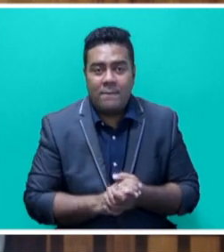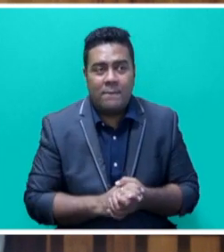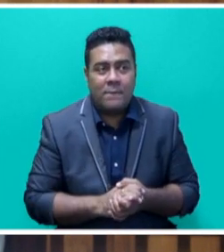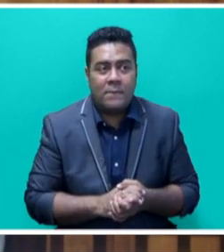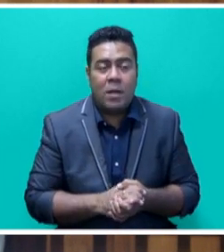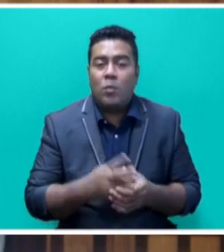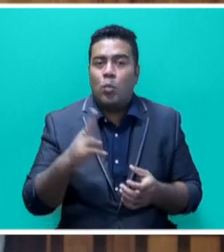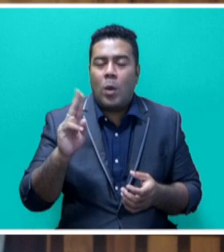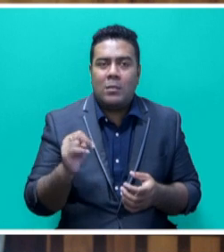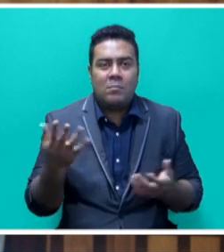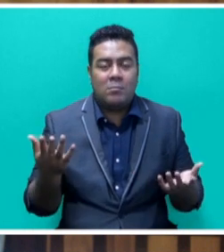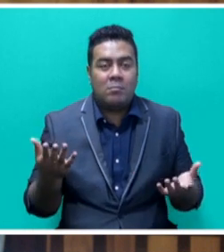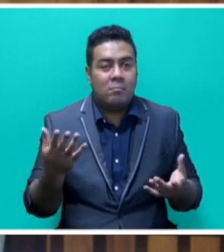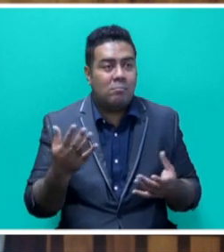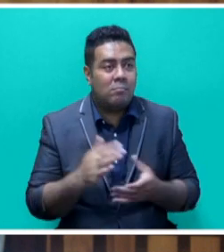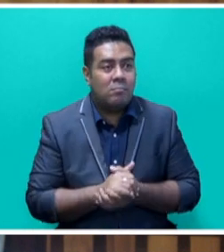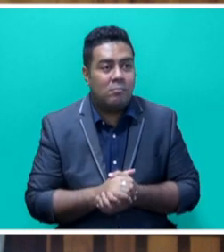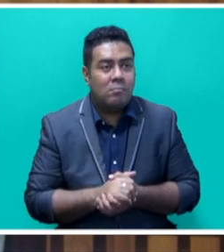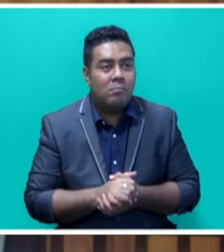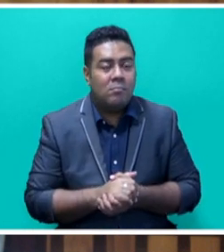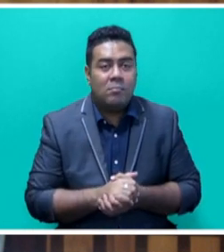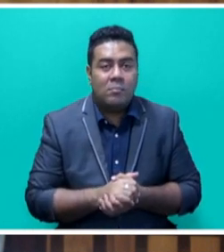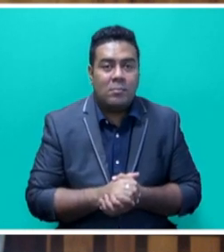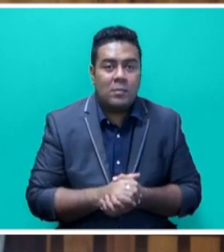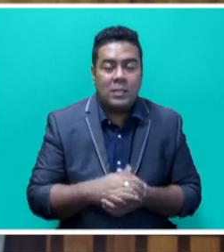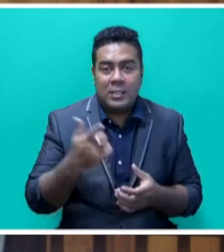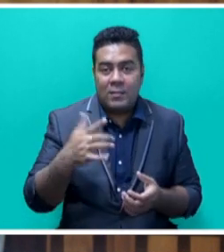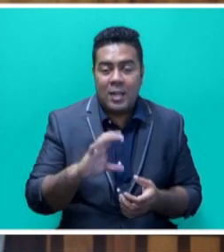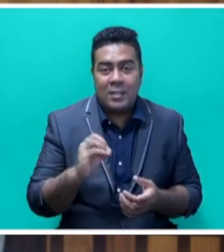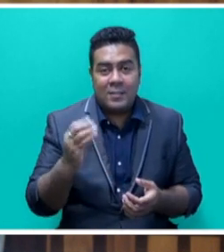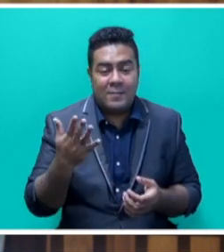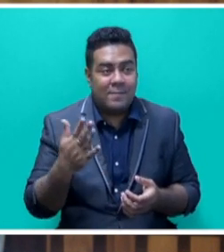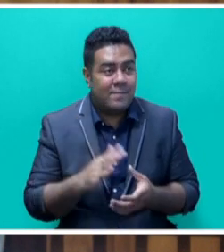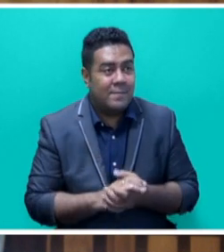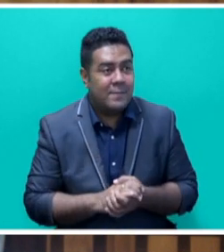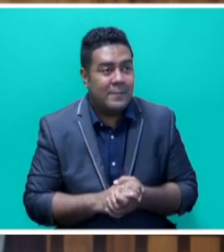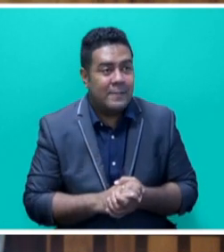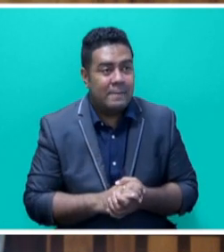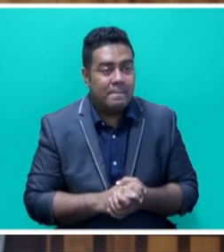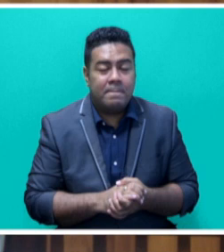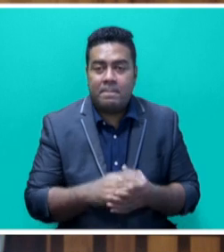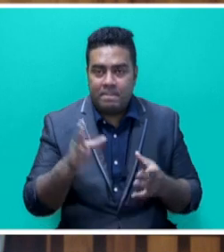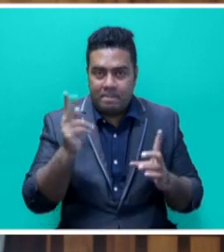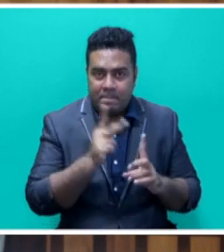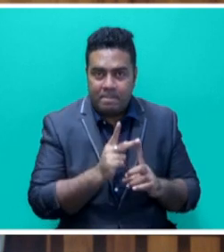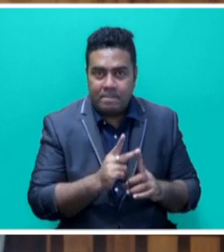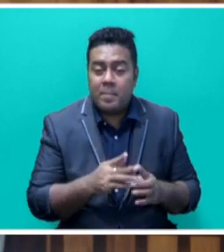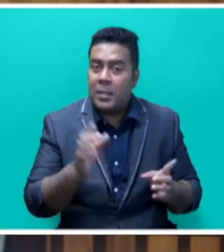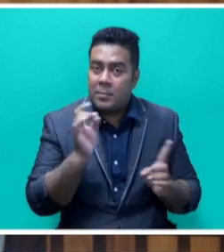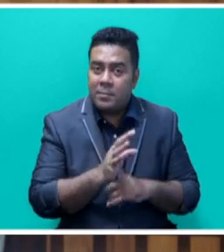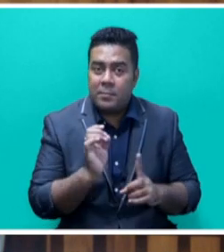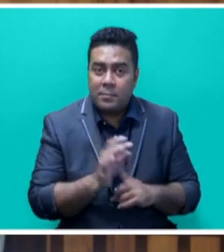of US $100 billion per year, a sum of US $750 billion per year is being proposed in particular